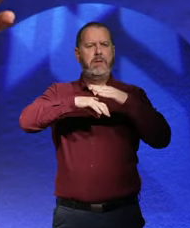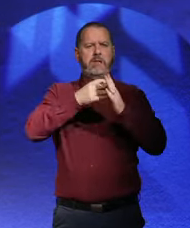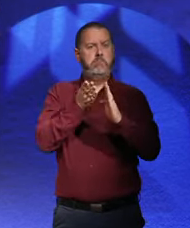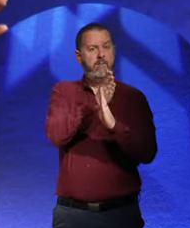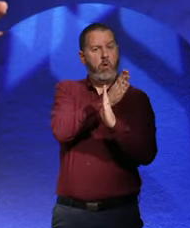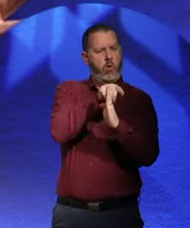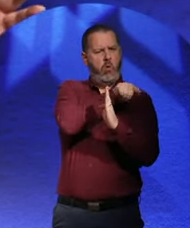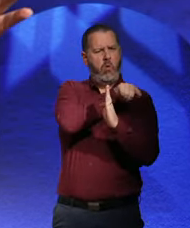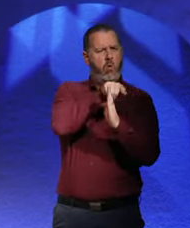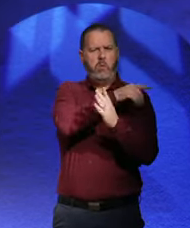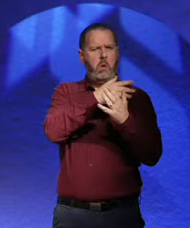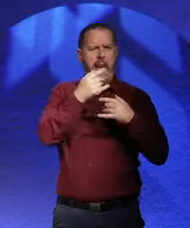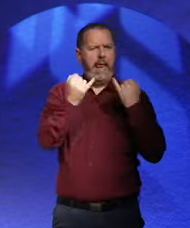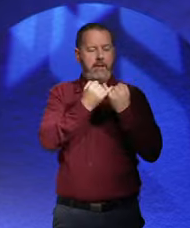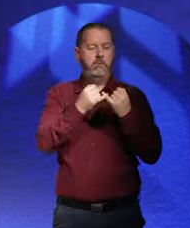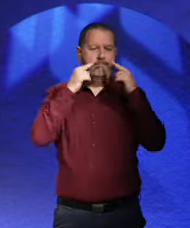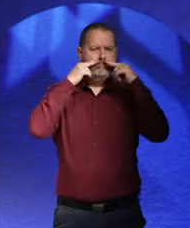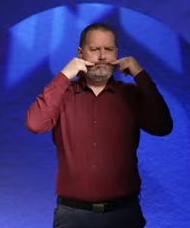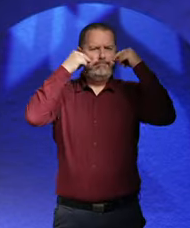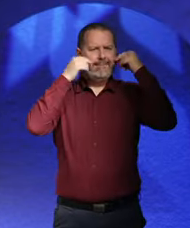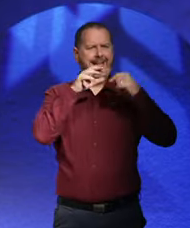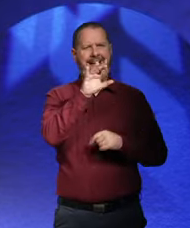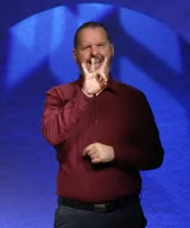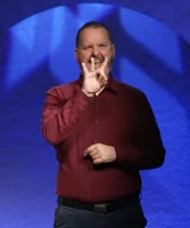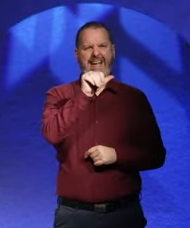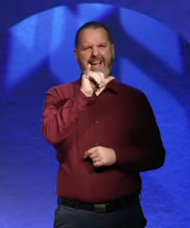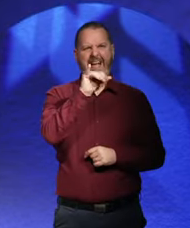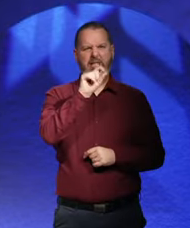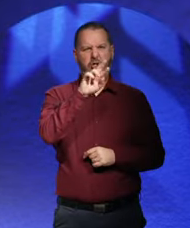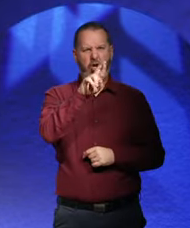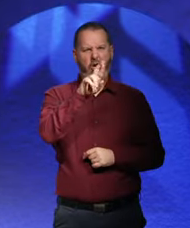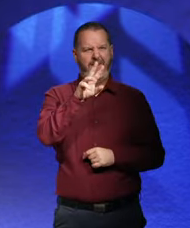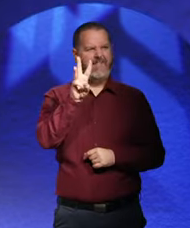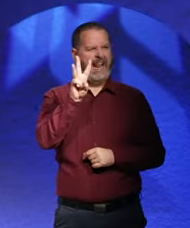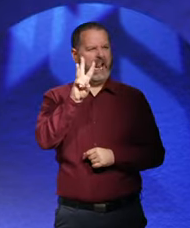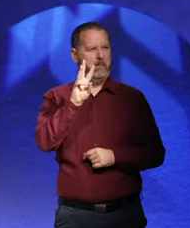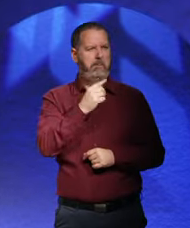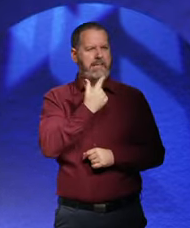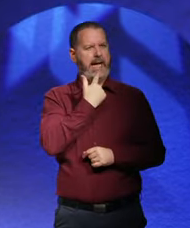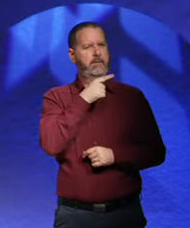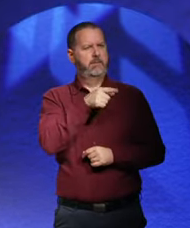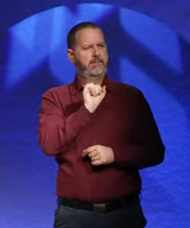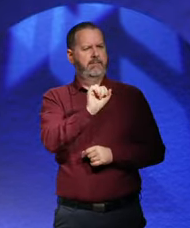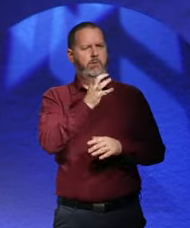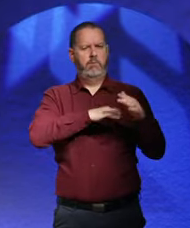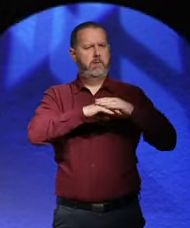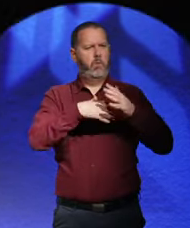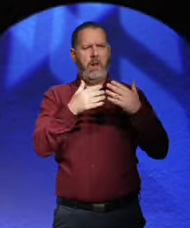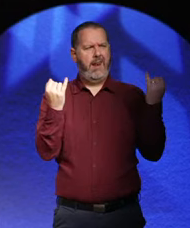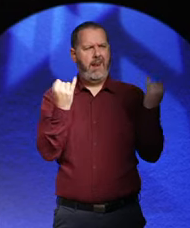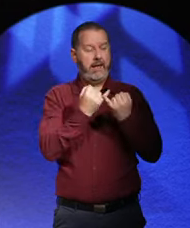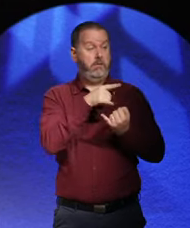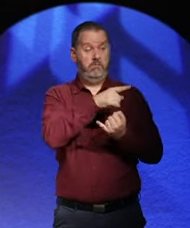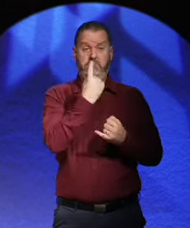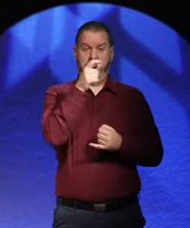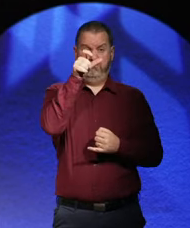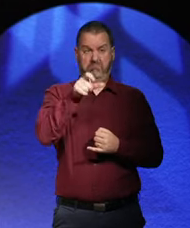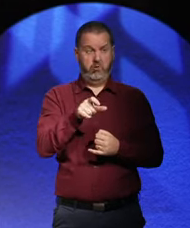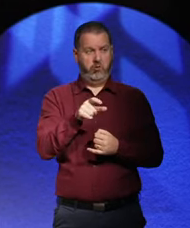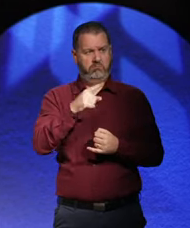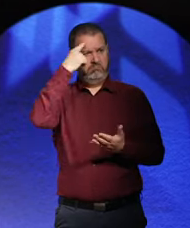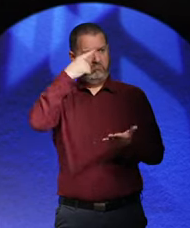like, the Kaiser's government, really. The Kaiser was, you know, he was an autocrat, really, because he had a veto